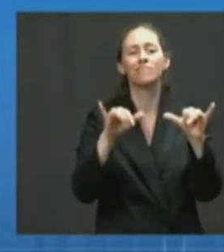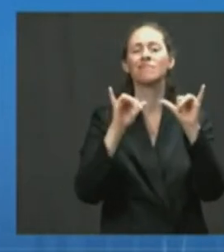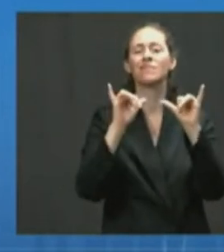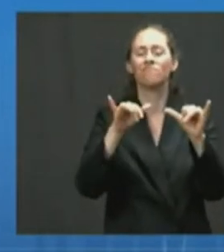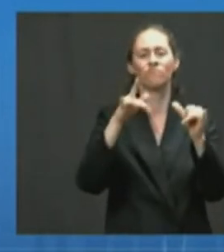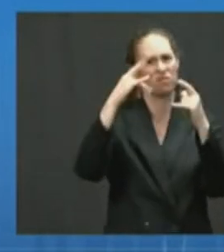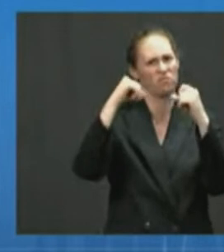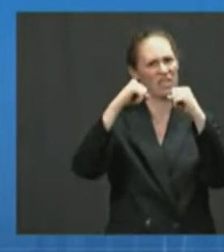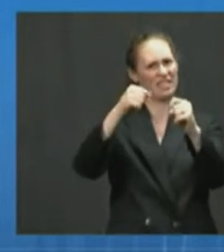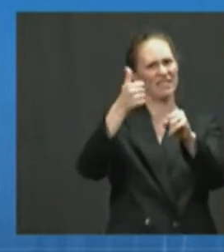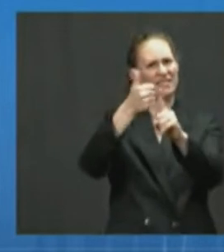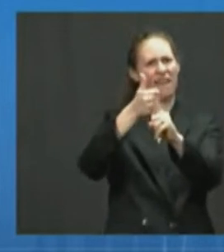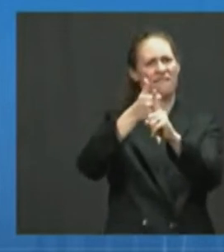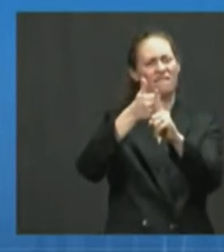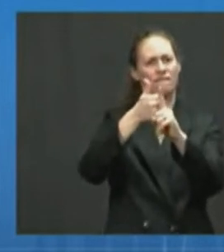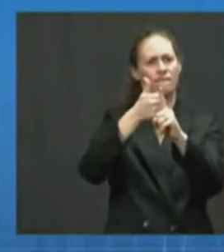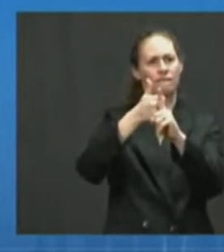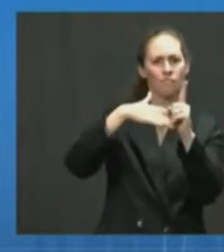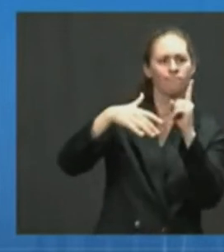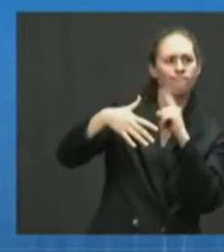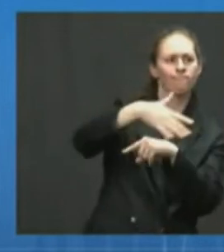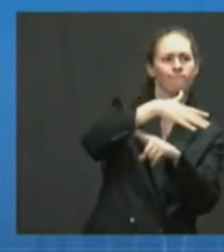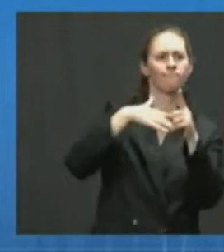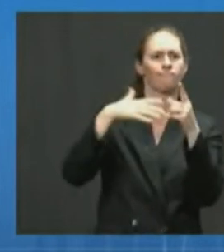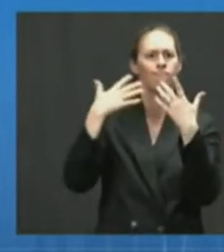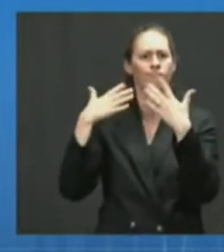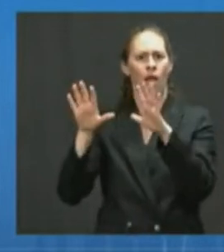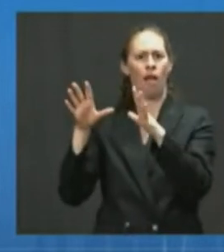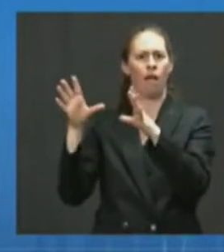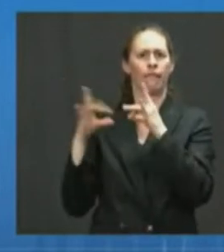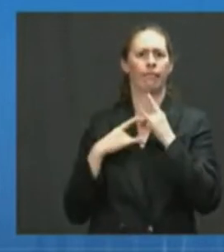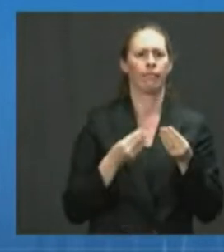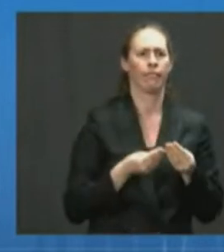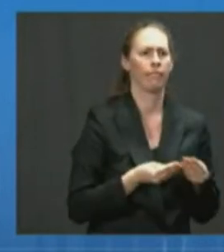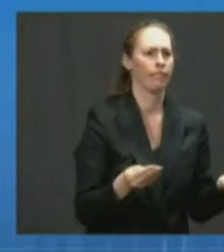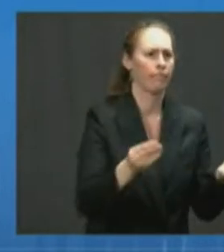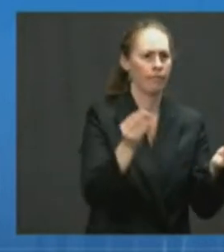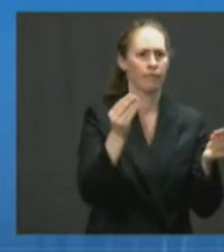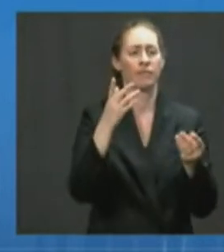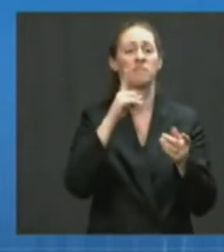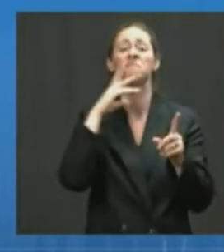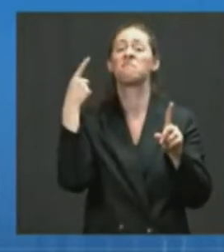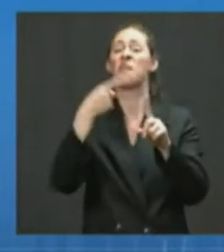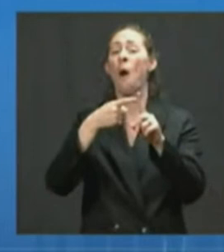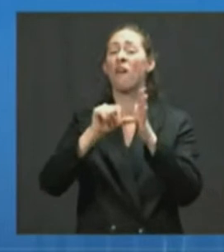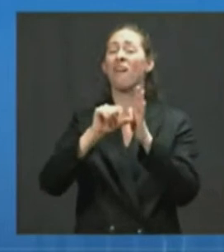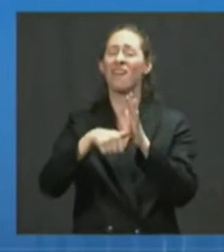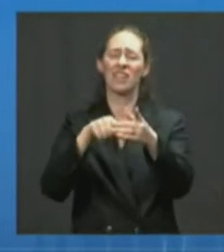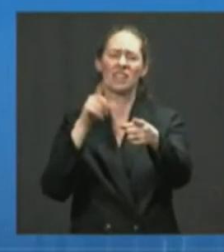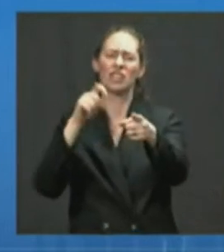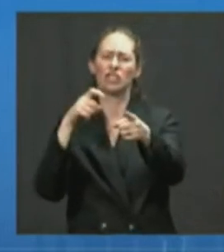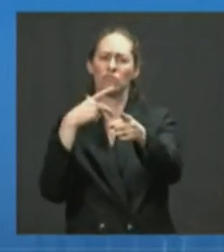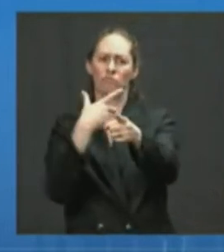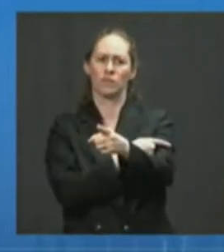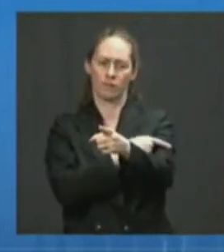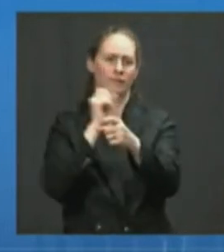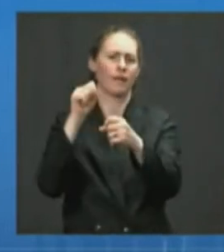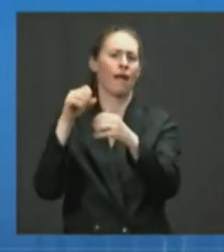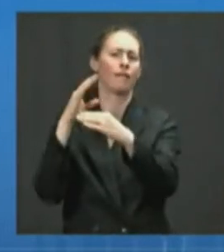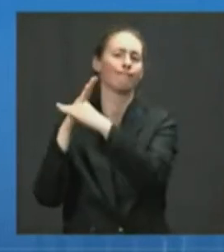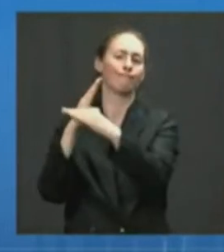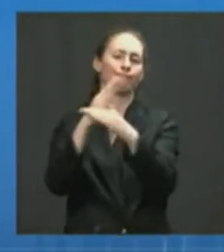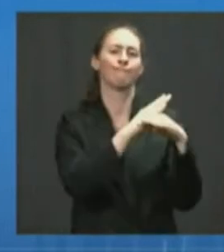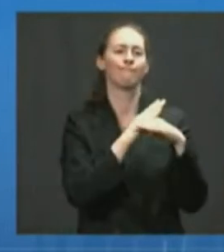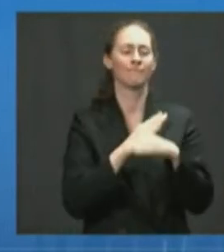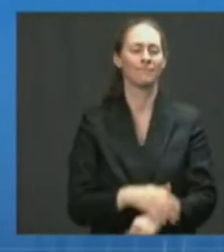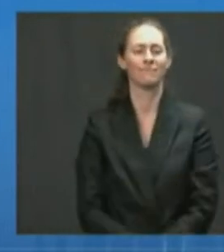others around you. And more importantly, you should go and get vaccinated to get better layers of protection. We have always said